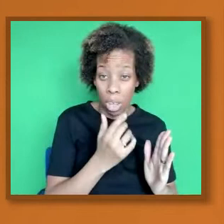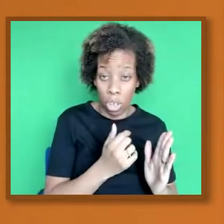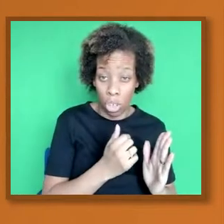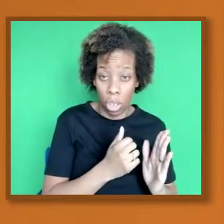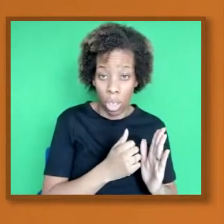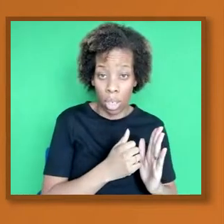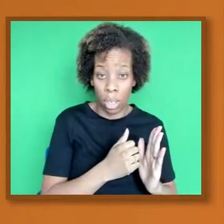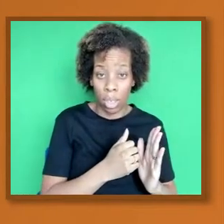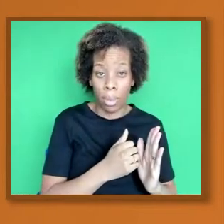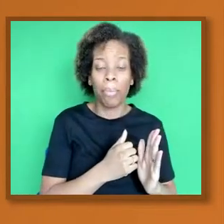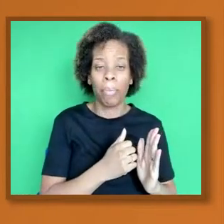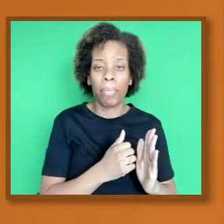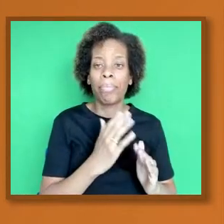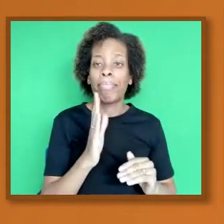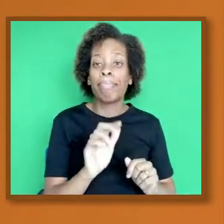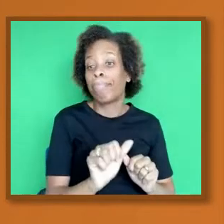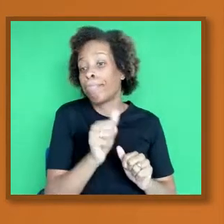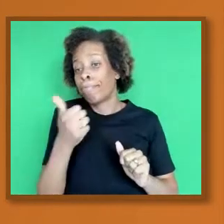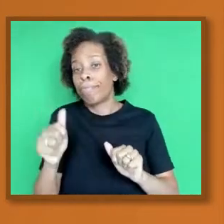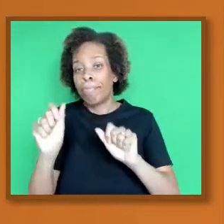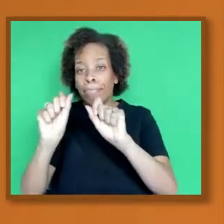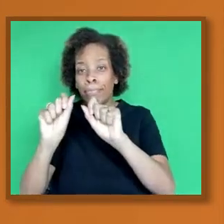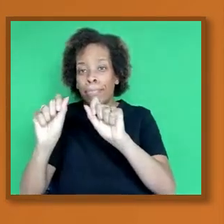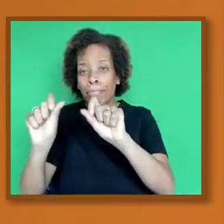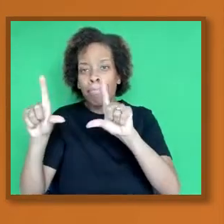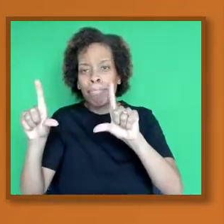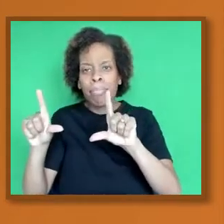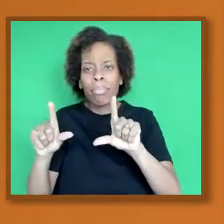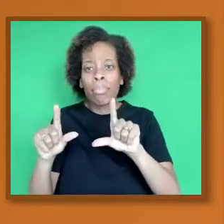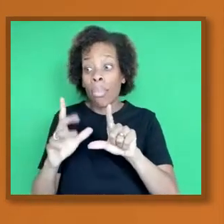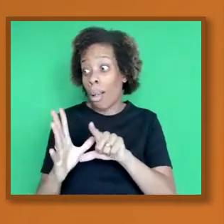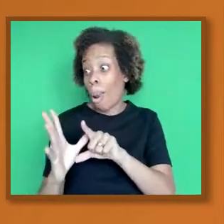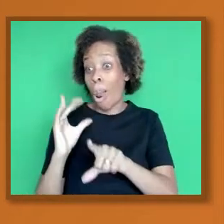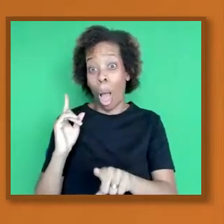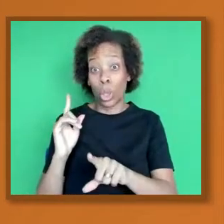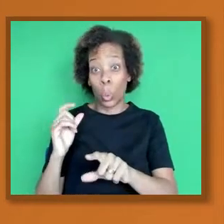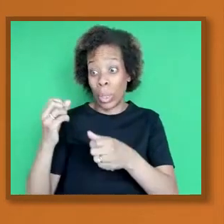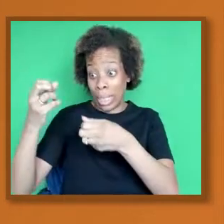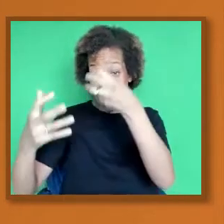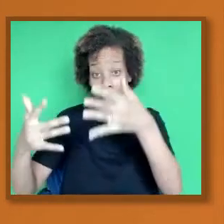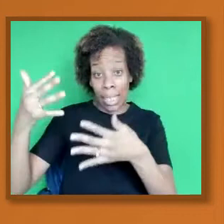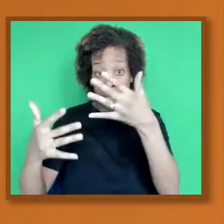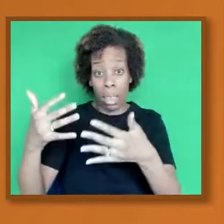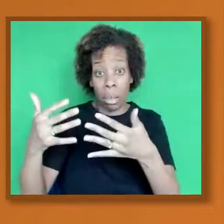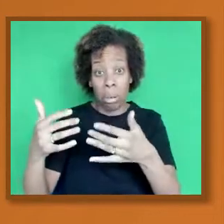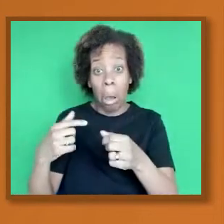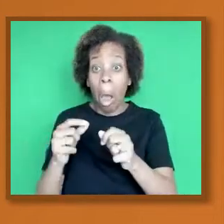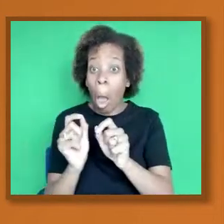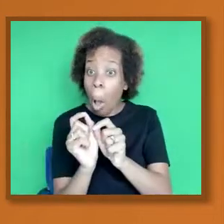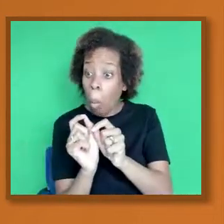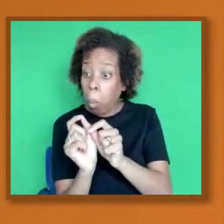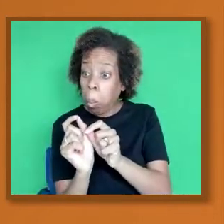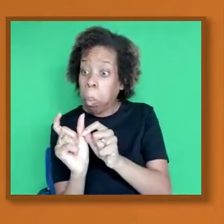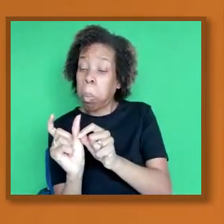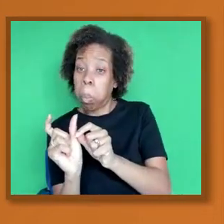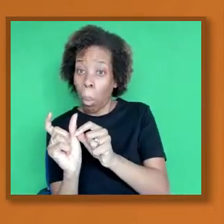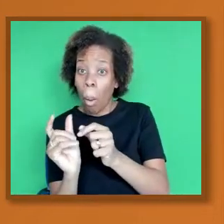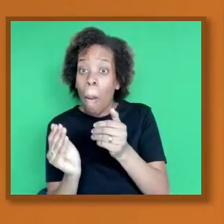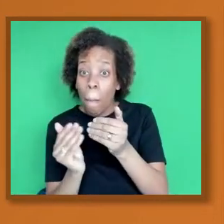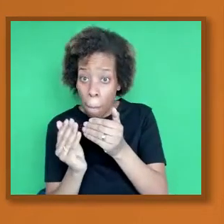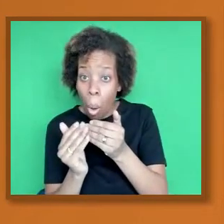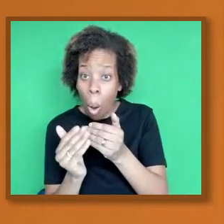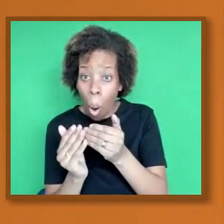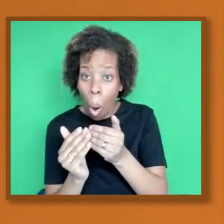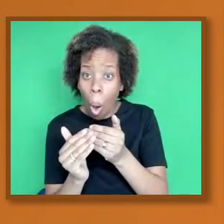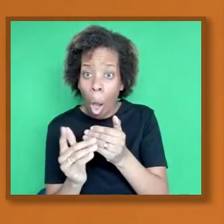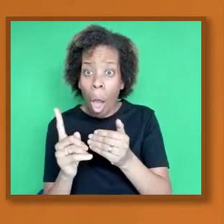last week, we can see there is an improvement, but still there is this lack of take up within the black community.